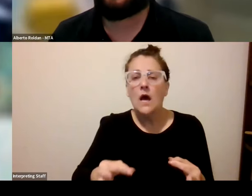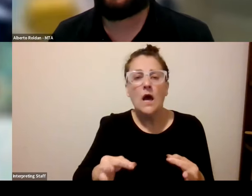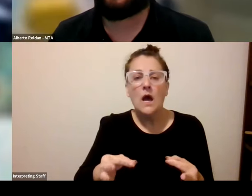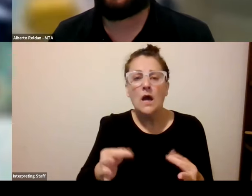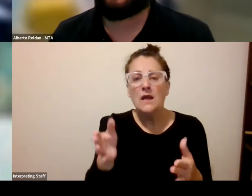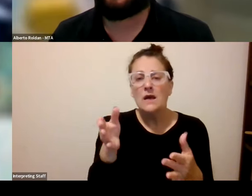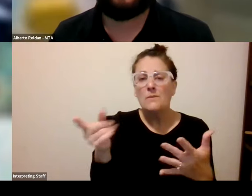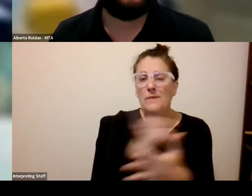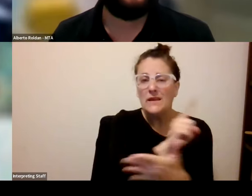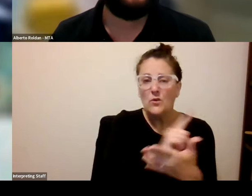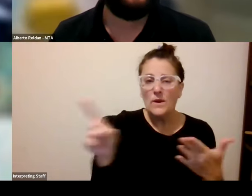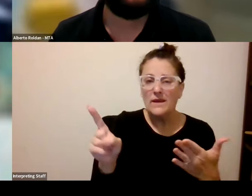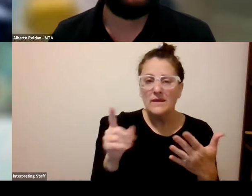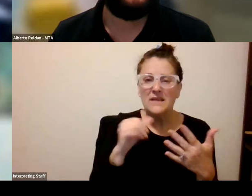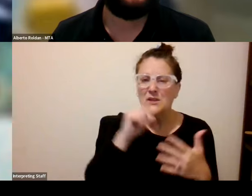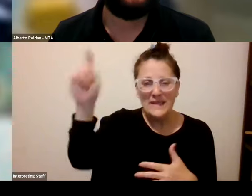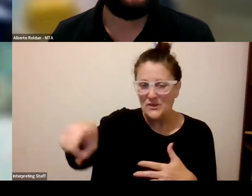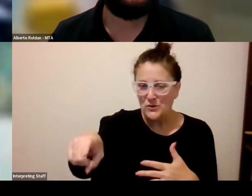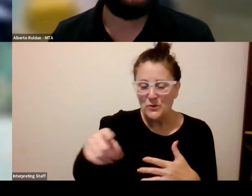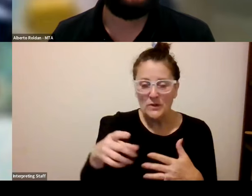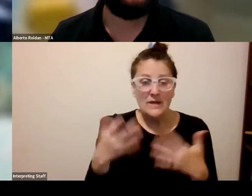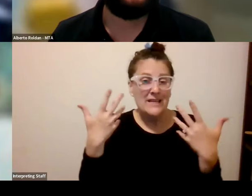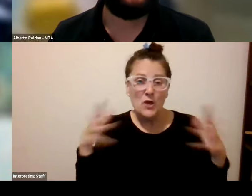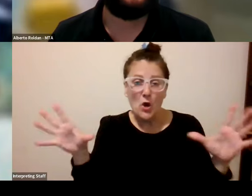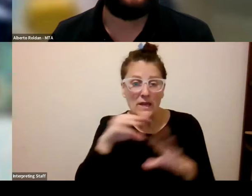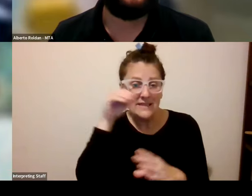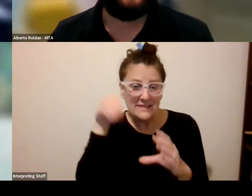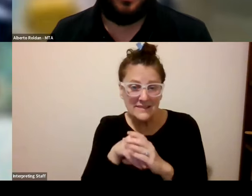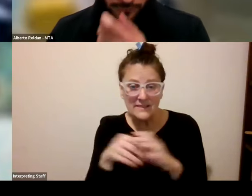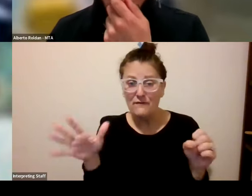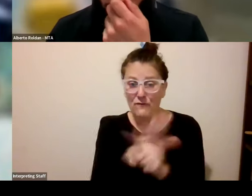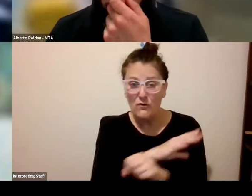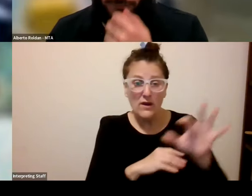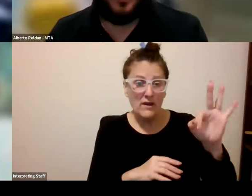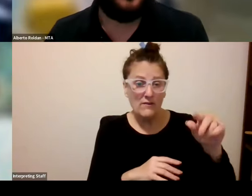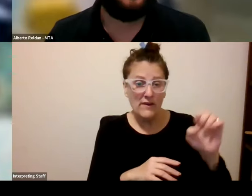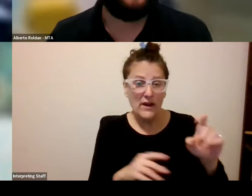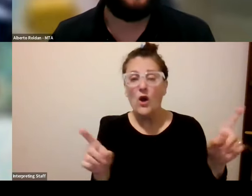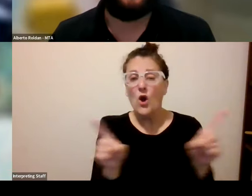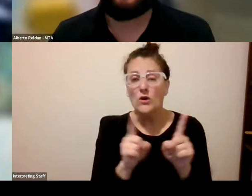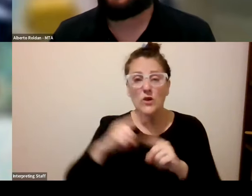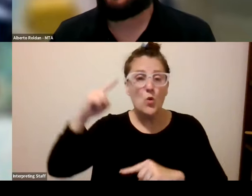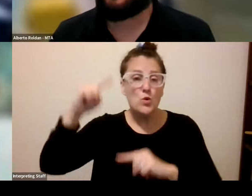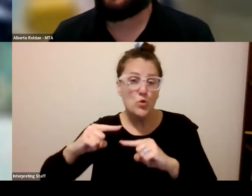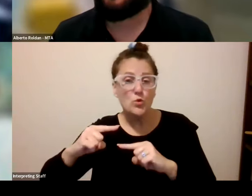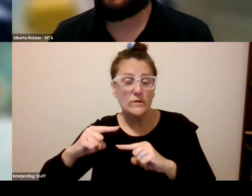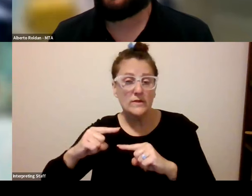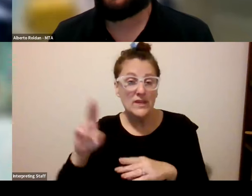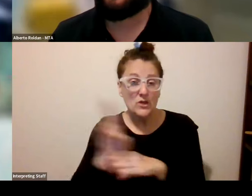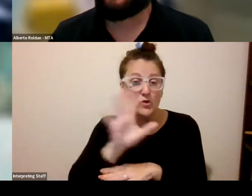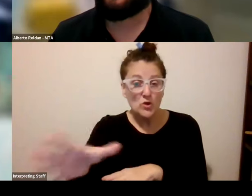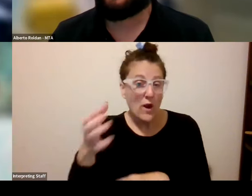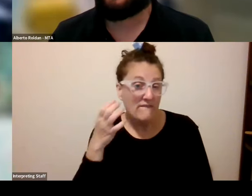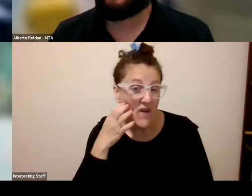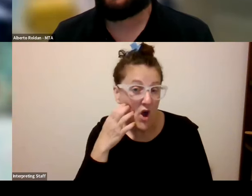built into omni automatically both that full fare and reduced fare right now if you do make the switch and use your own phone or